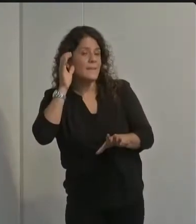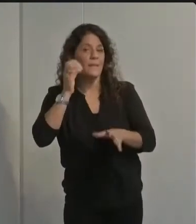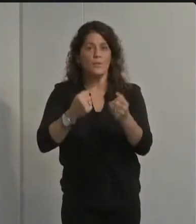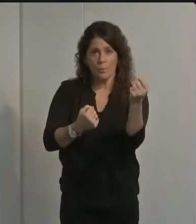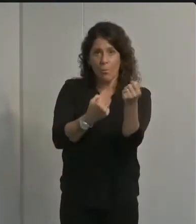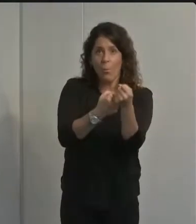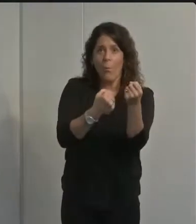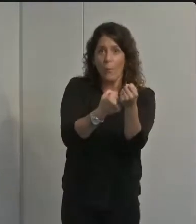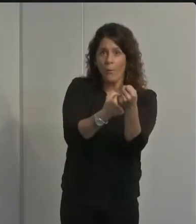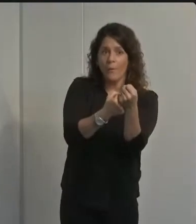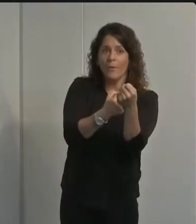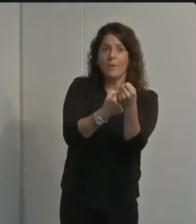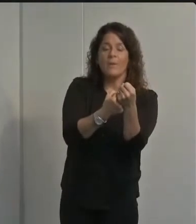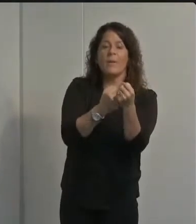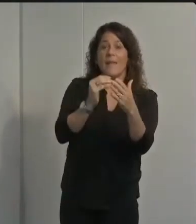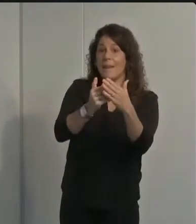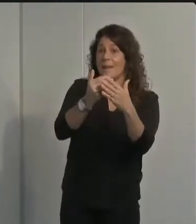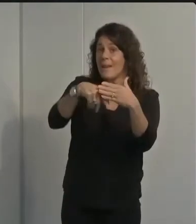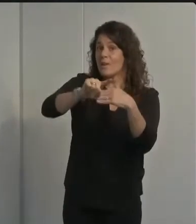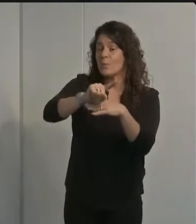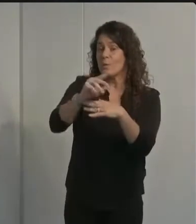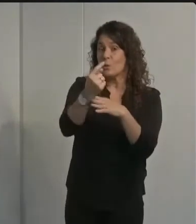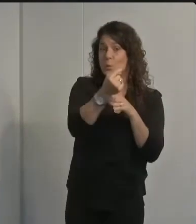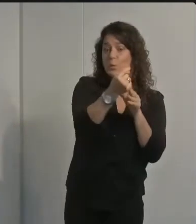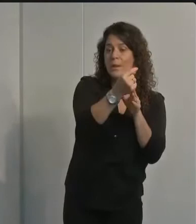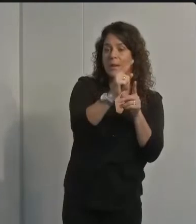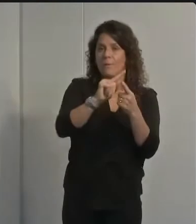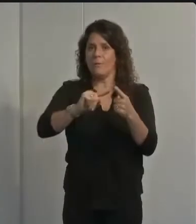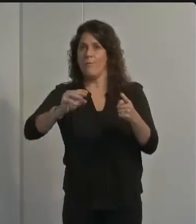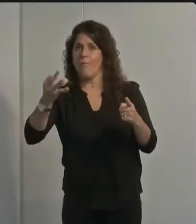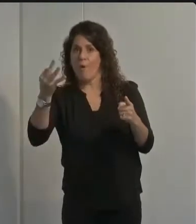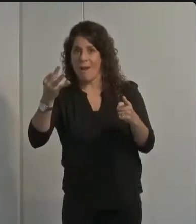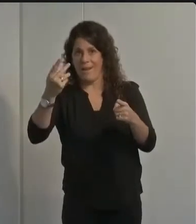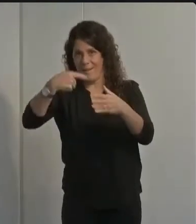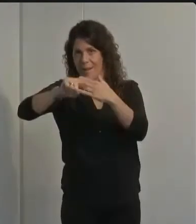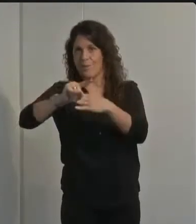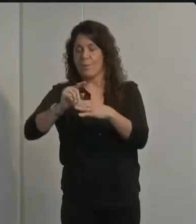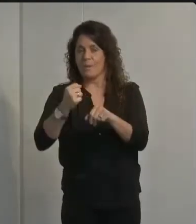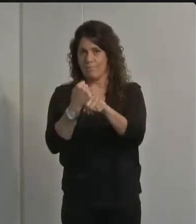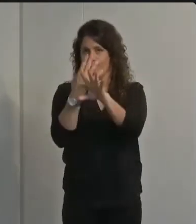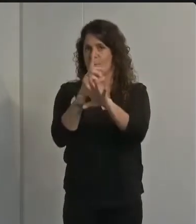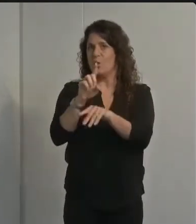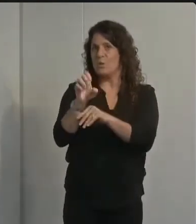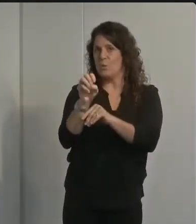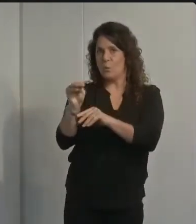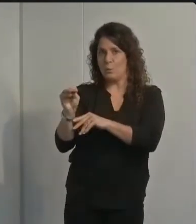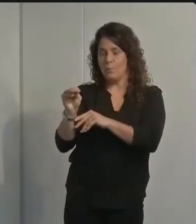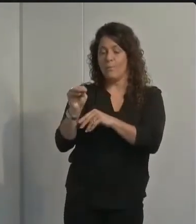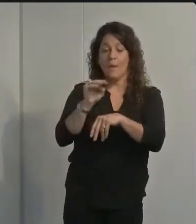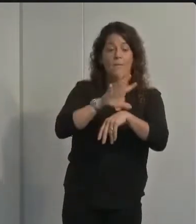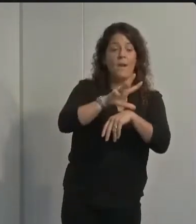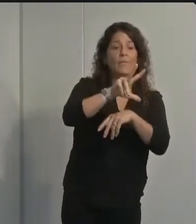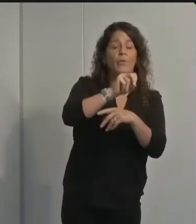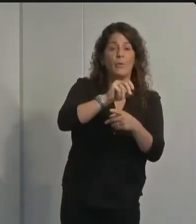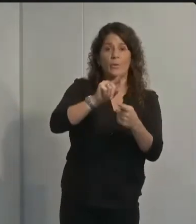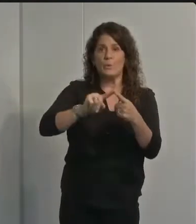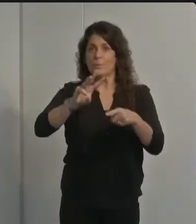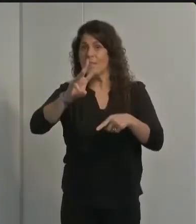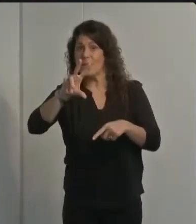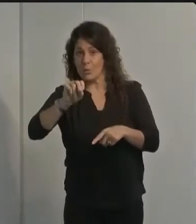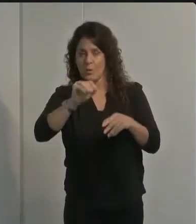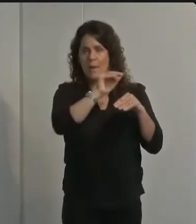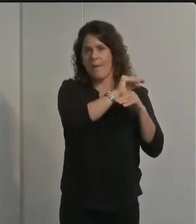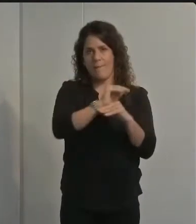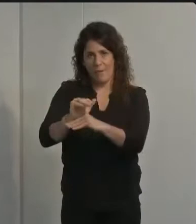next tuesday through friday of next week on zoom from 5 30 to 6 30 each night